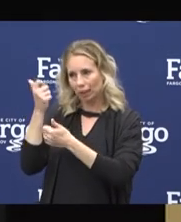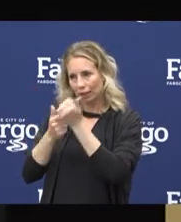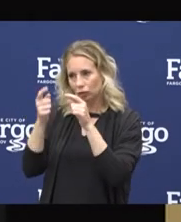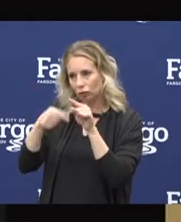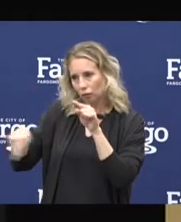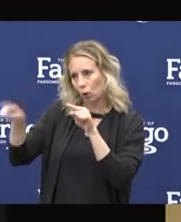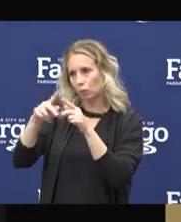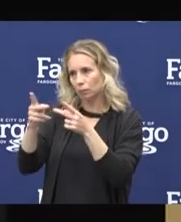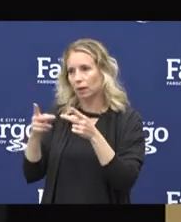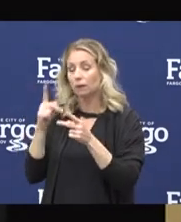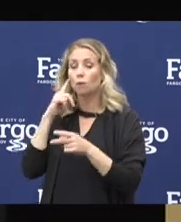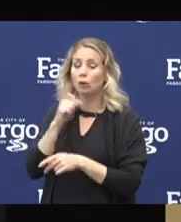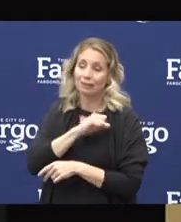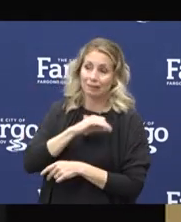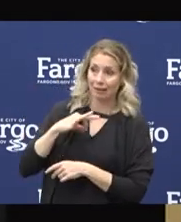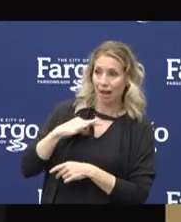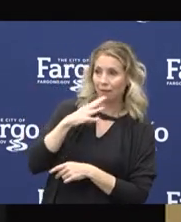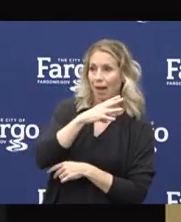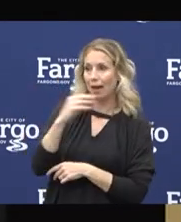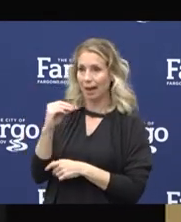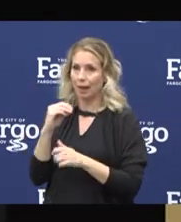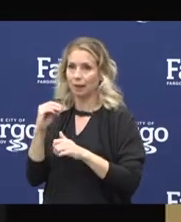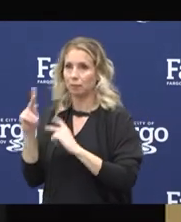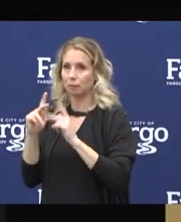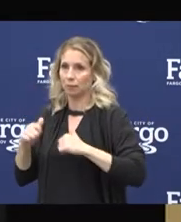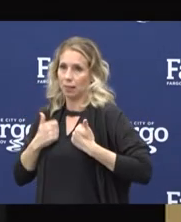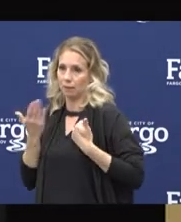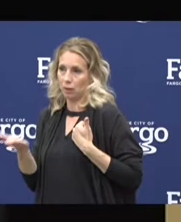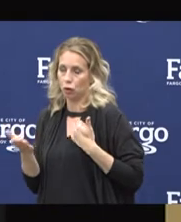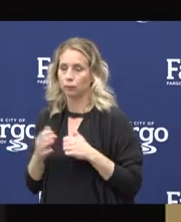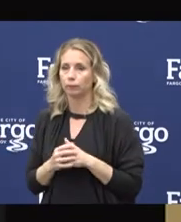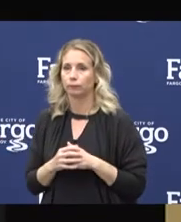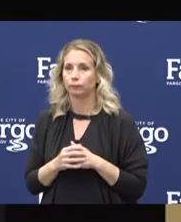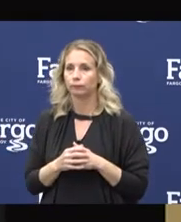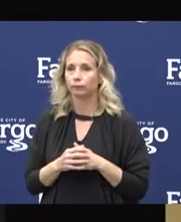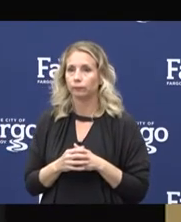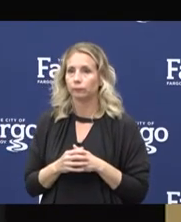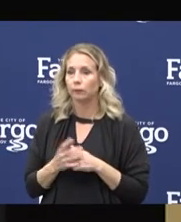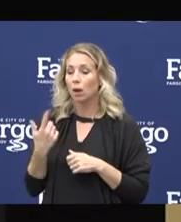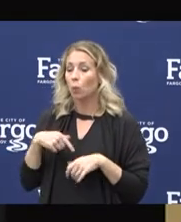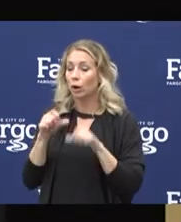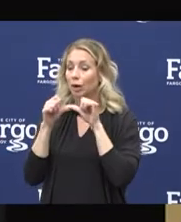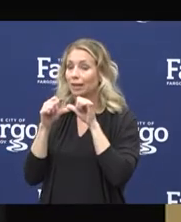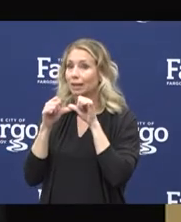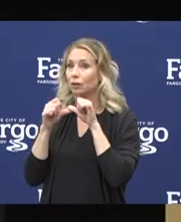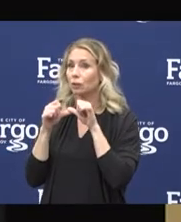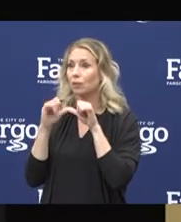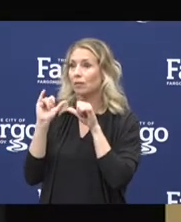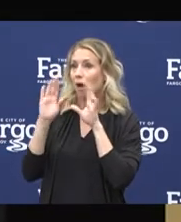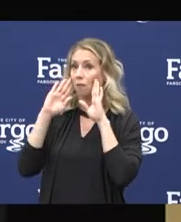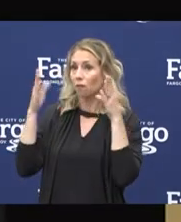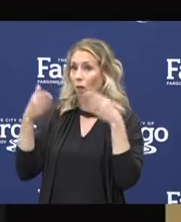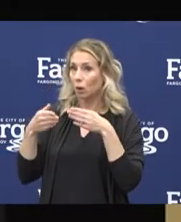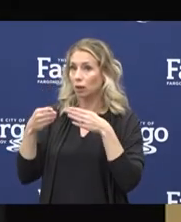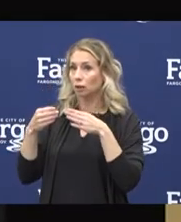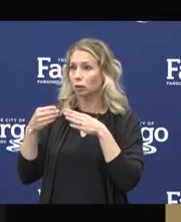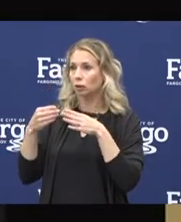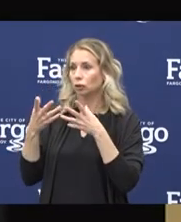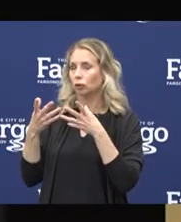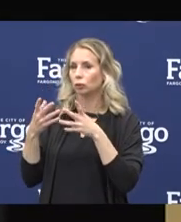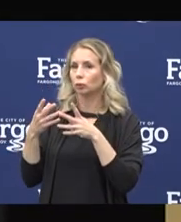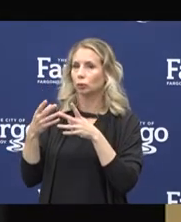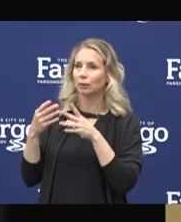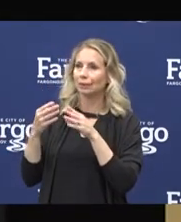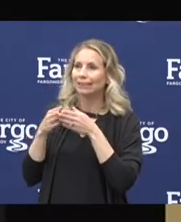both staff and our residents, and we are continuing to expand that focus beyond long-term care and